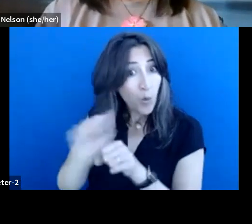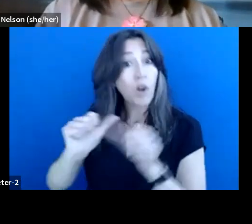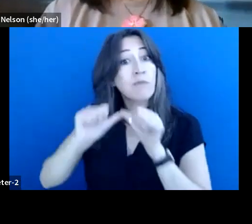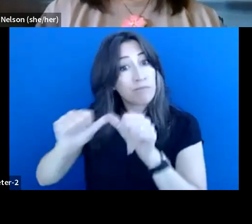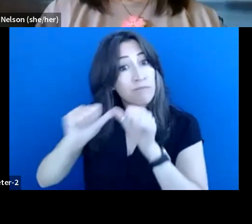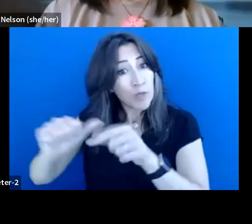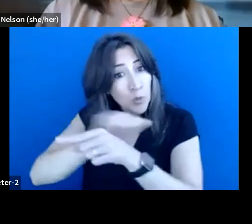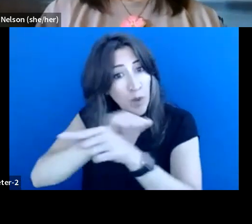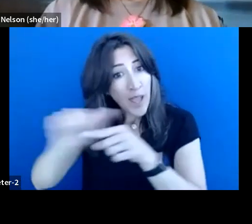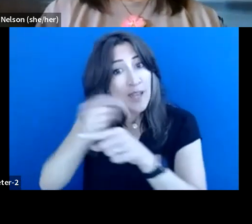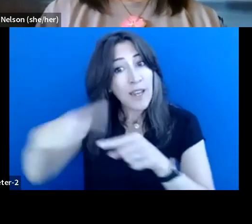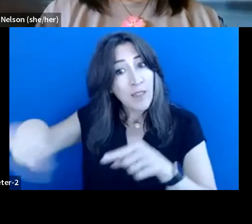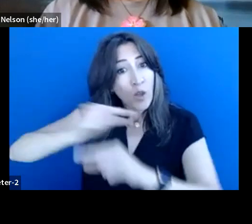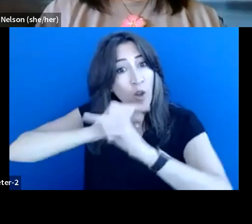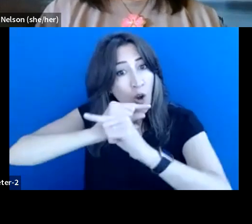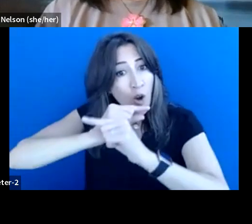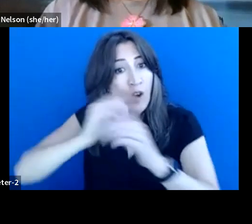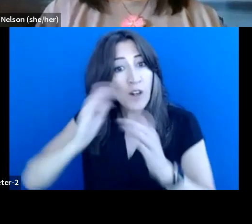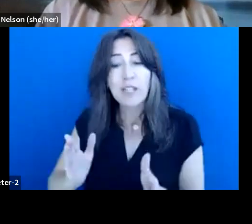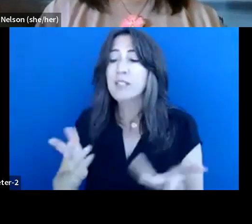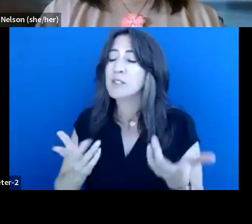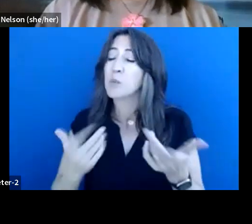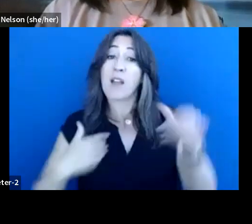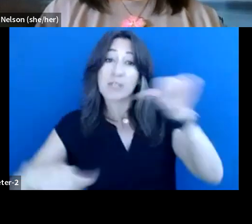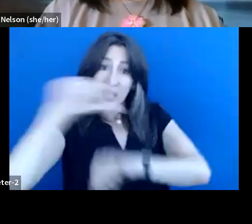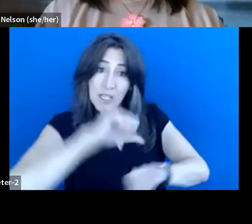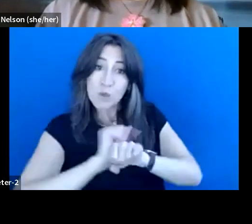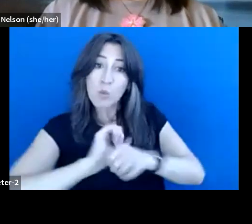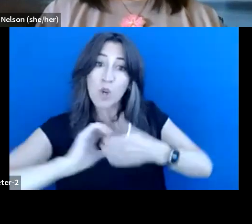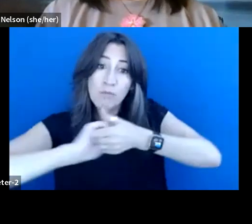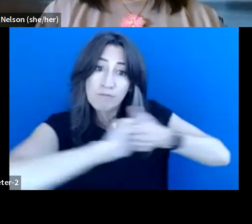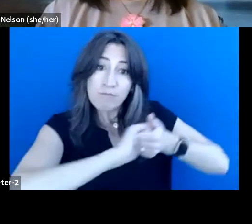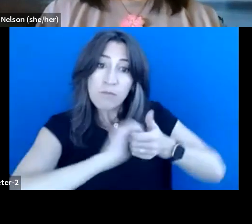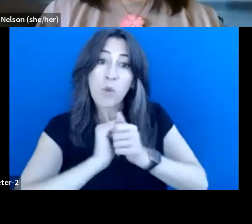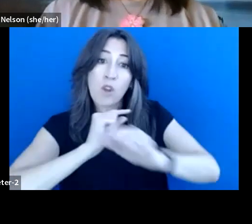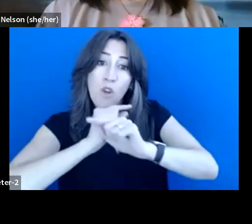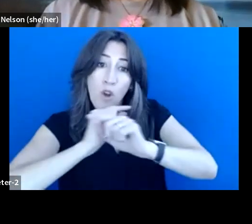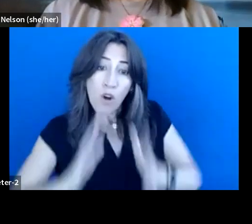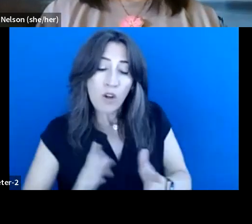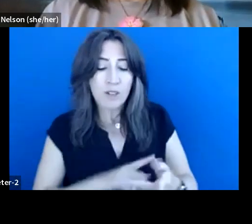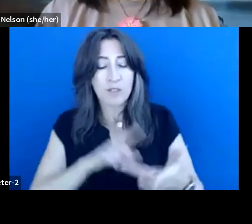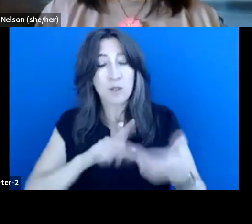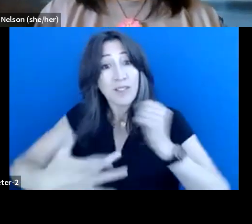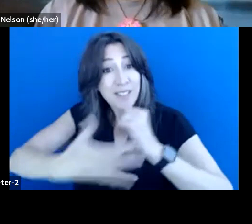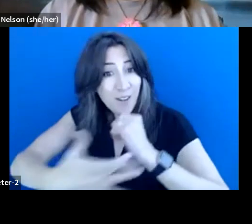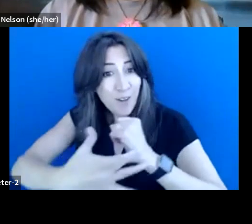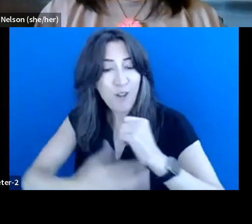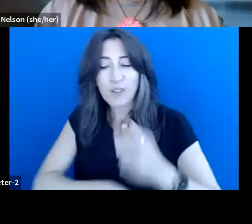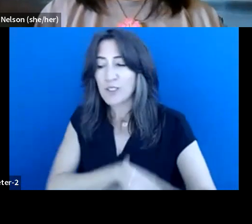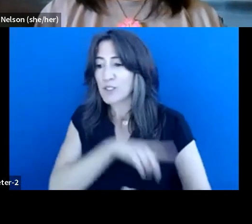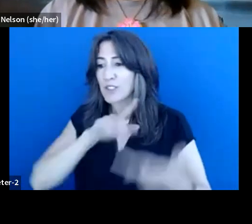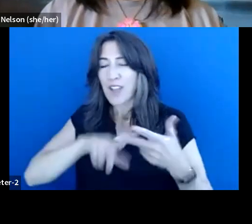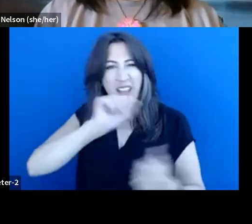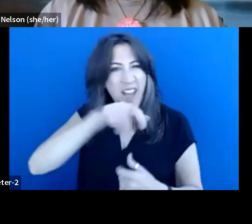our guardians. We have scientists that are working with our guardians, we have technology, app technology that